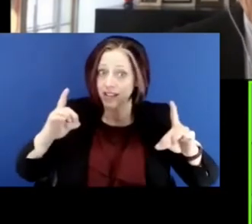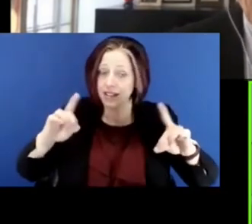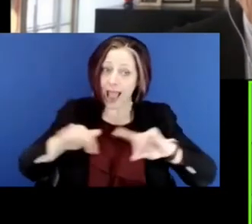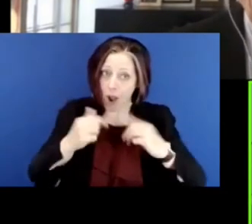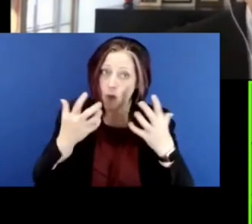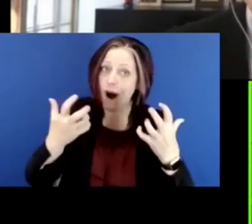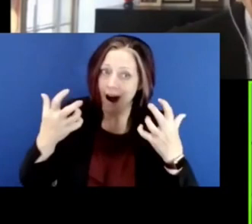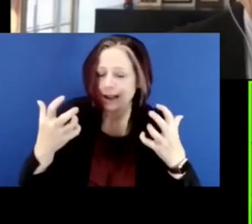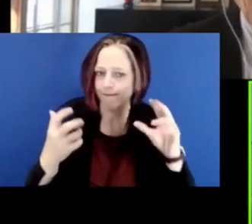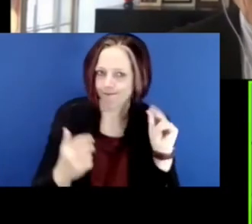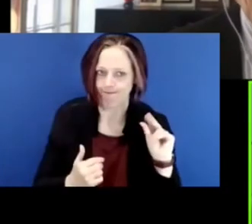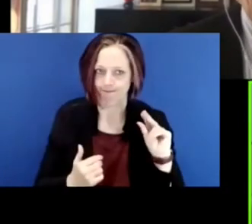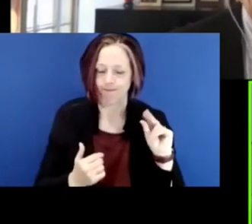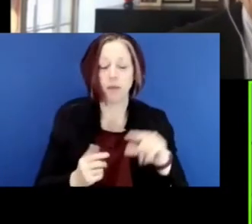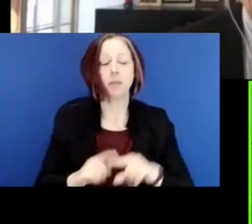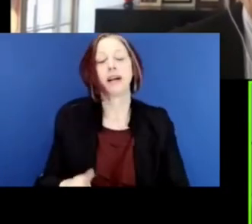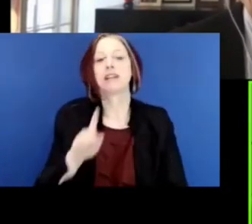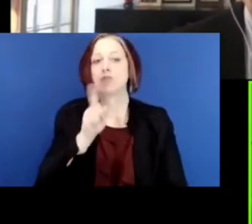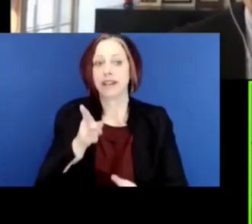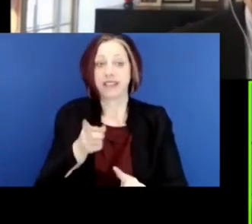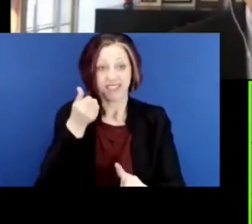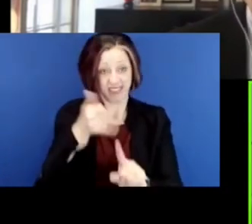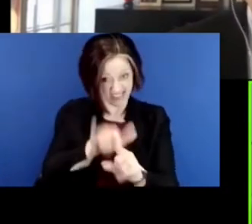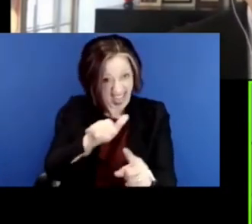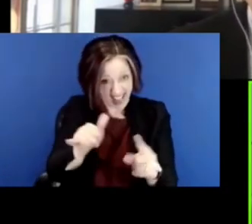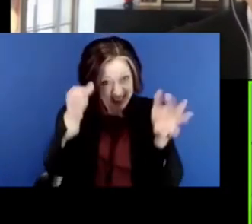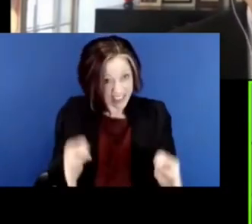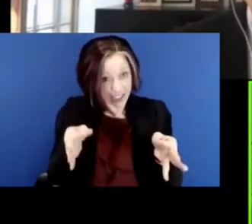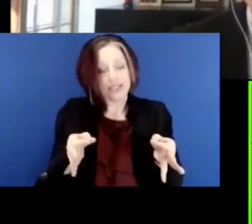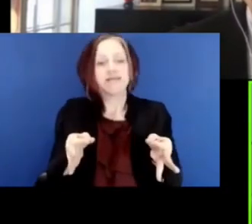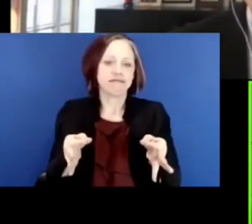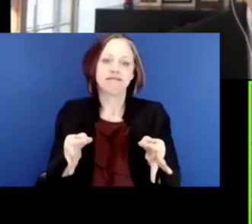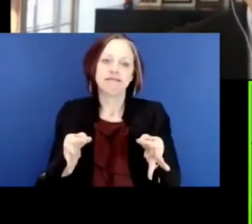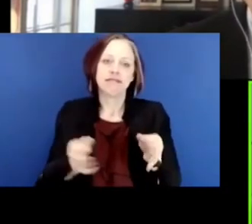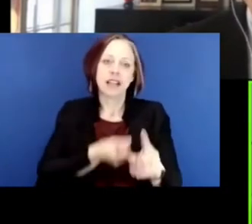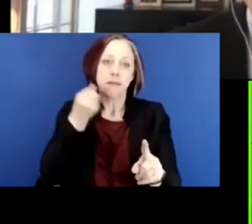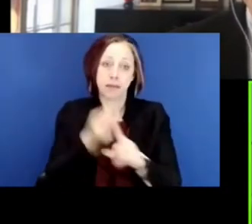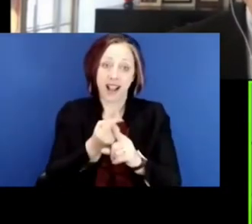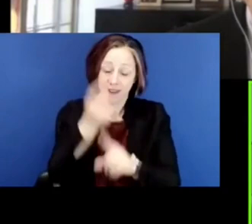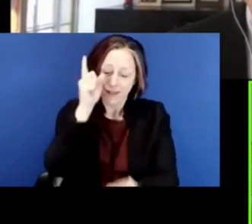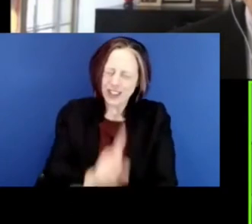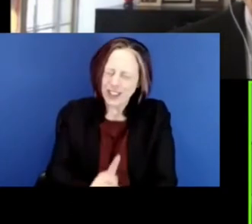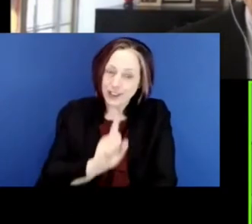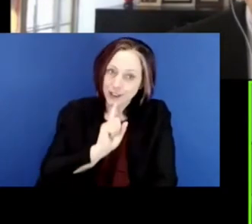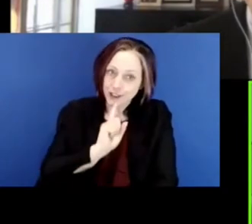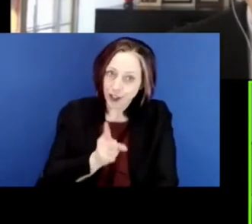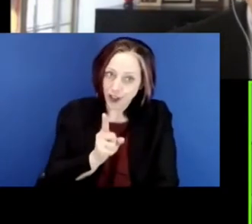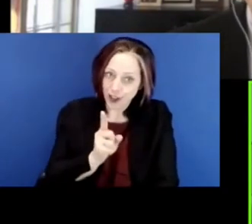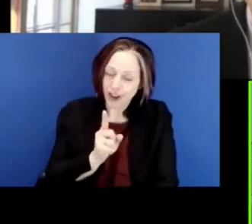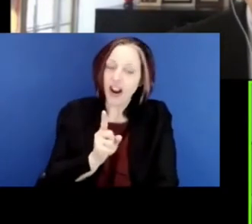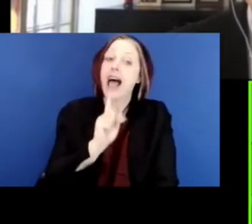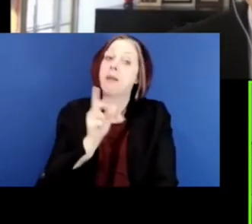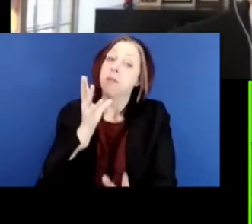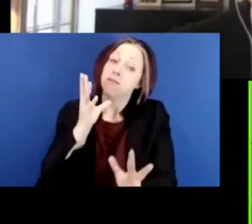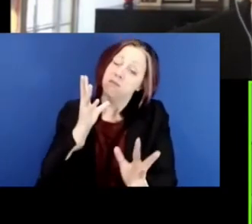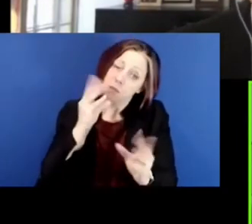would have liked. But its impact was certain and relatively swift